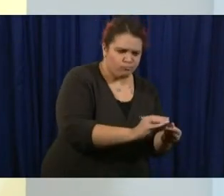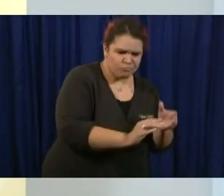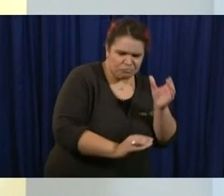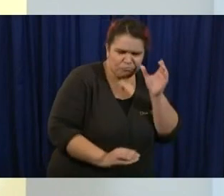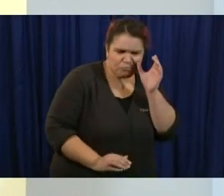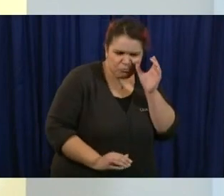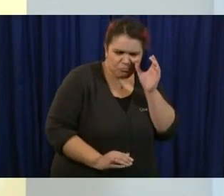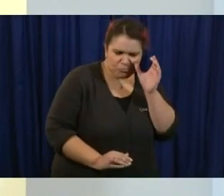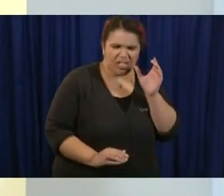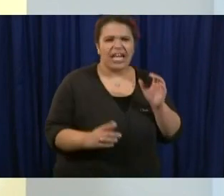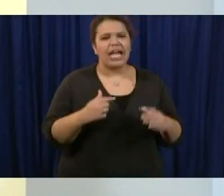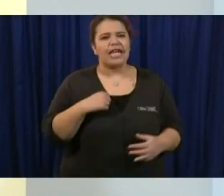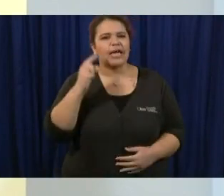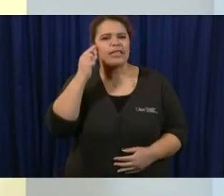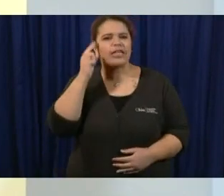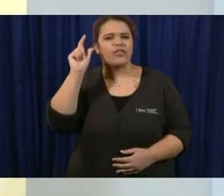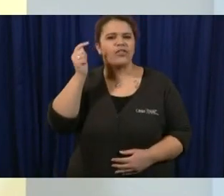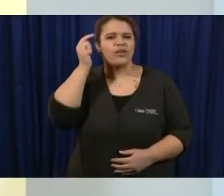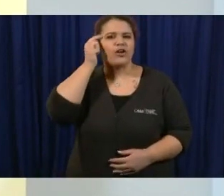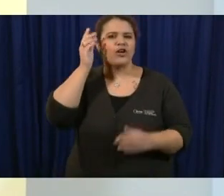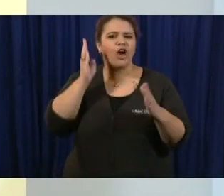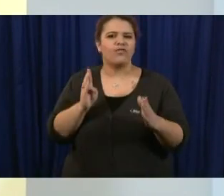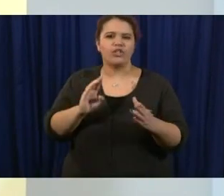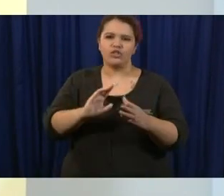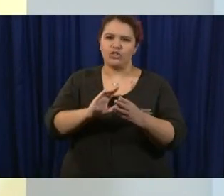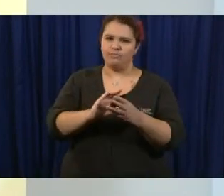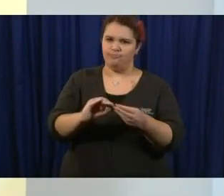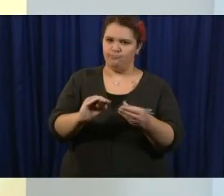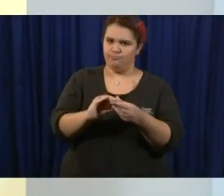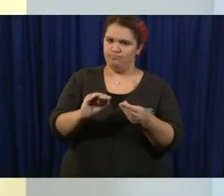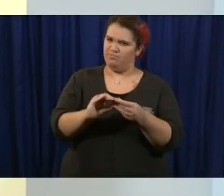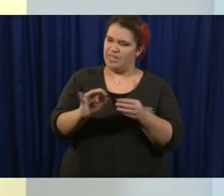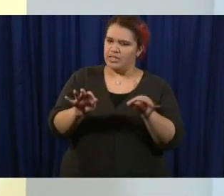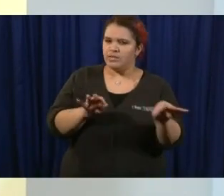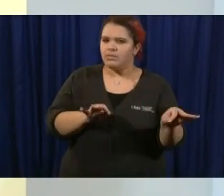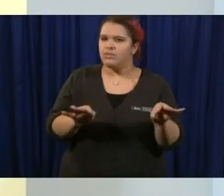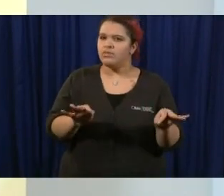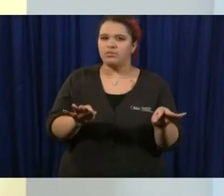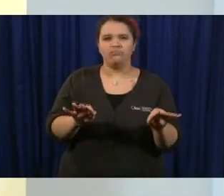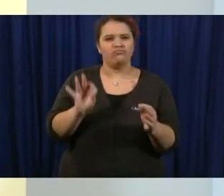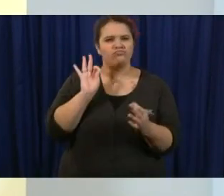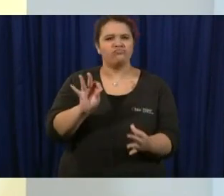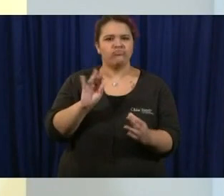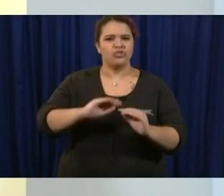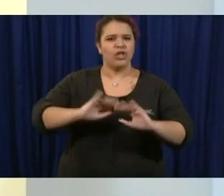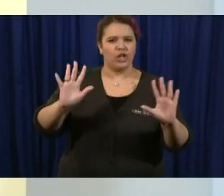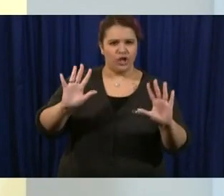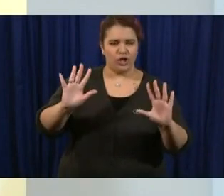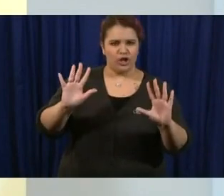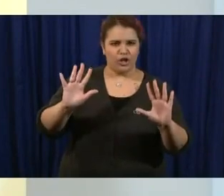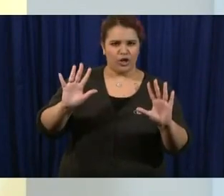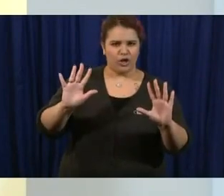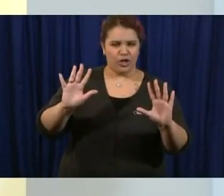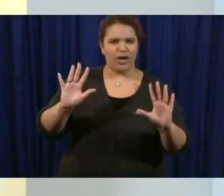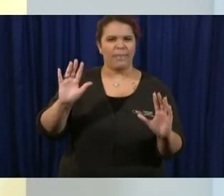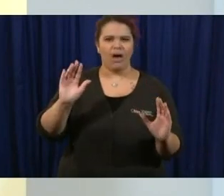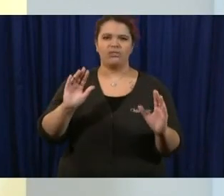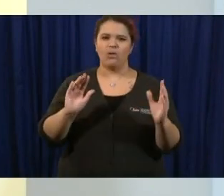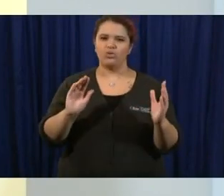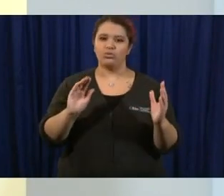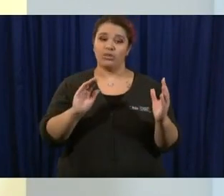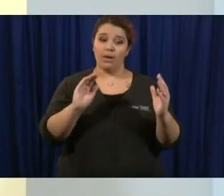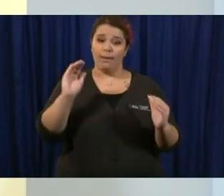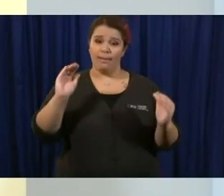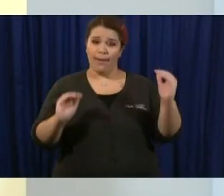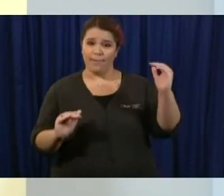governor articulated very well uh about finding that balance and then and then lastly on the unemployment compensation question regarding